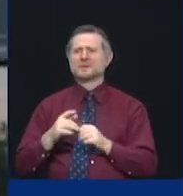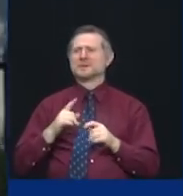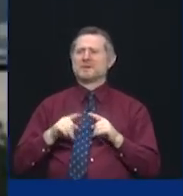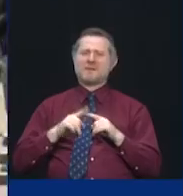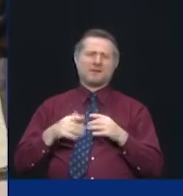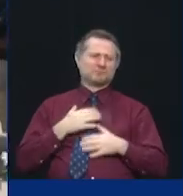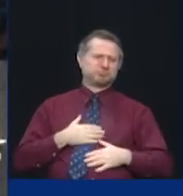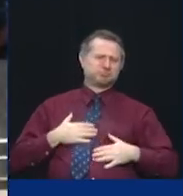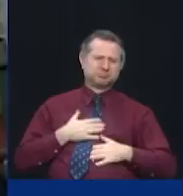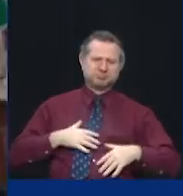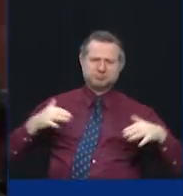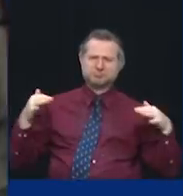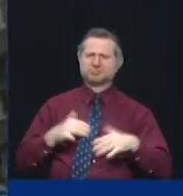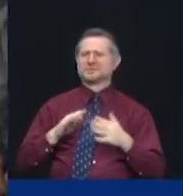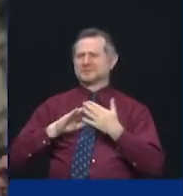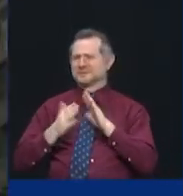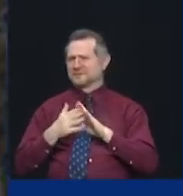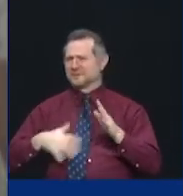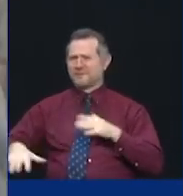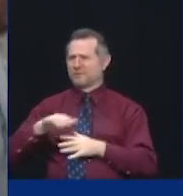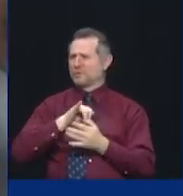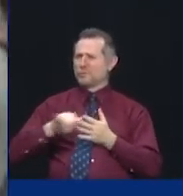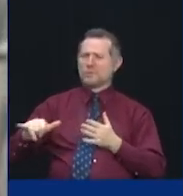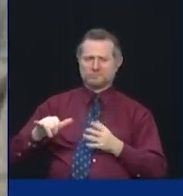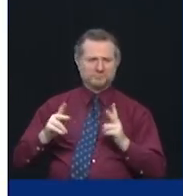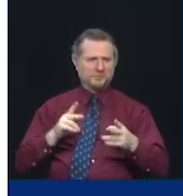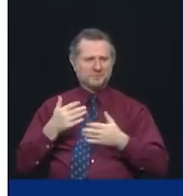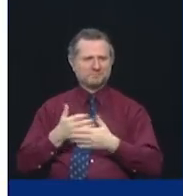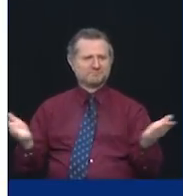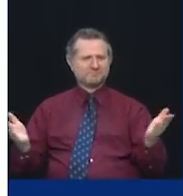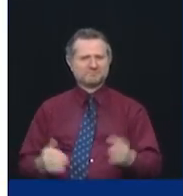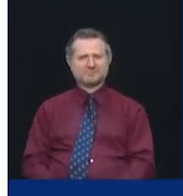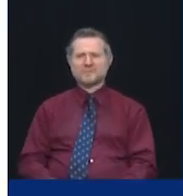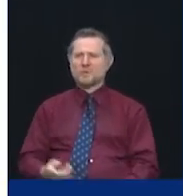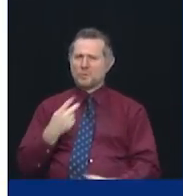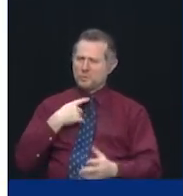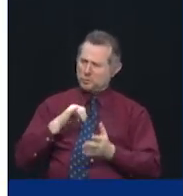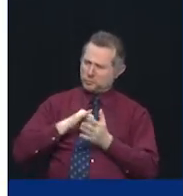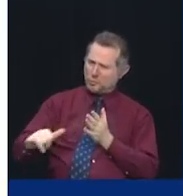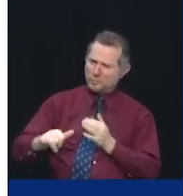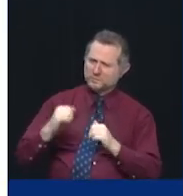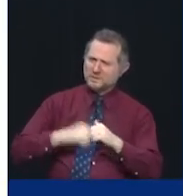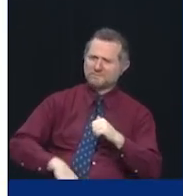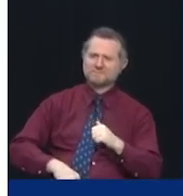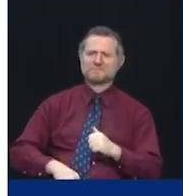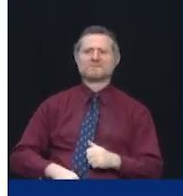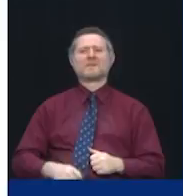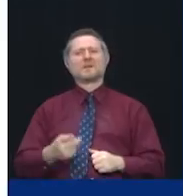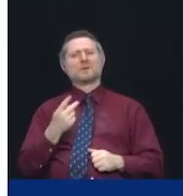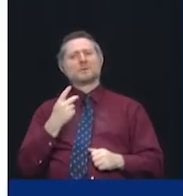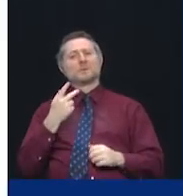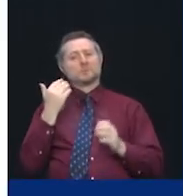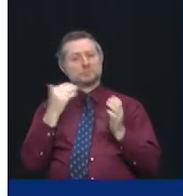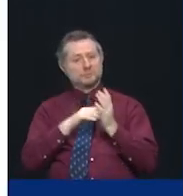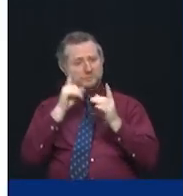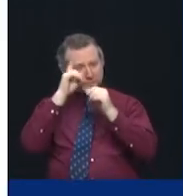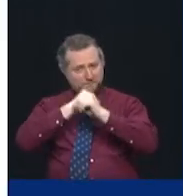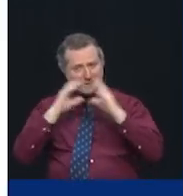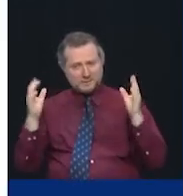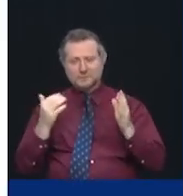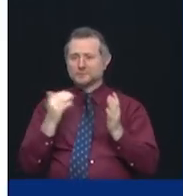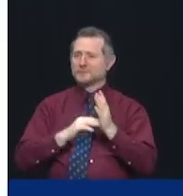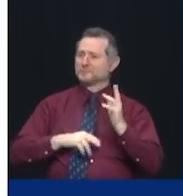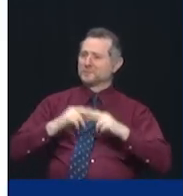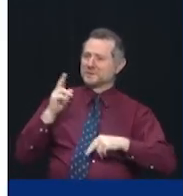all New Yorkers. Back in New York. We are New York tough. So let's reimagine, rebuild, and